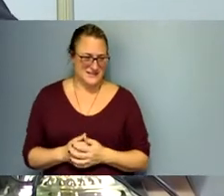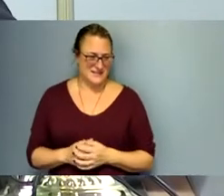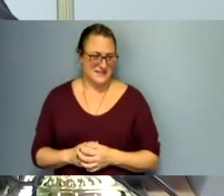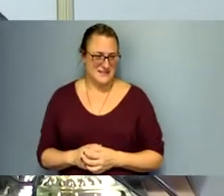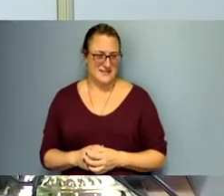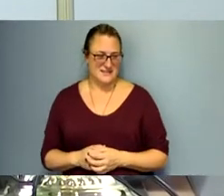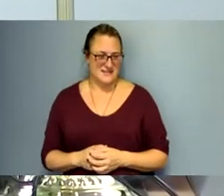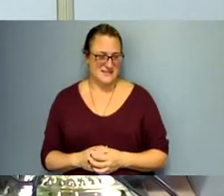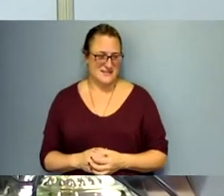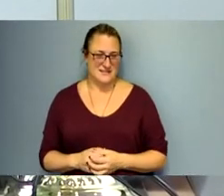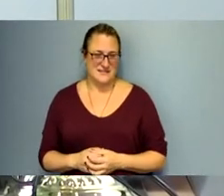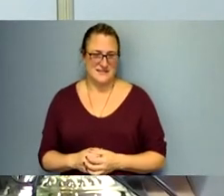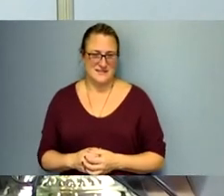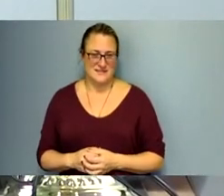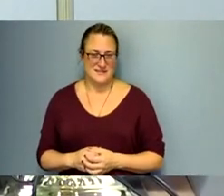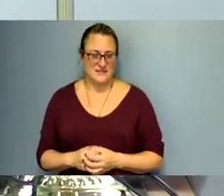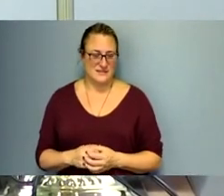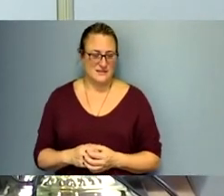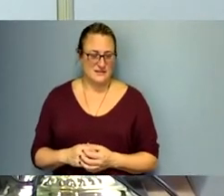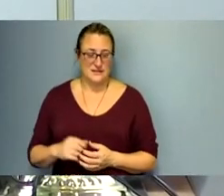I'm authority, Mr. Steven Lindruth.